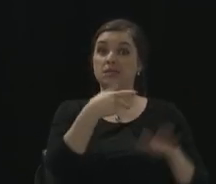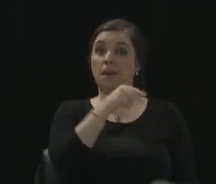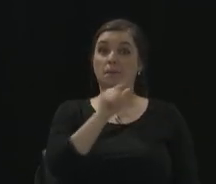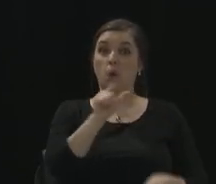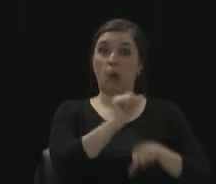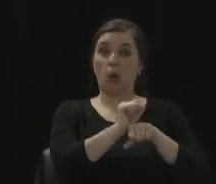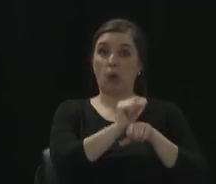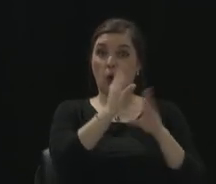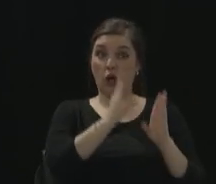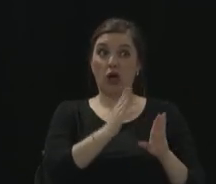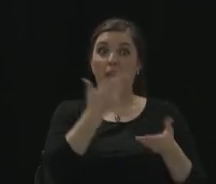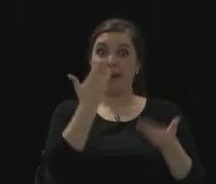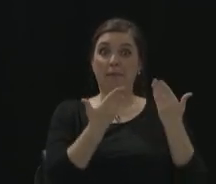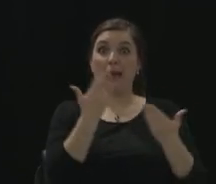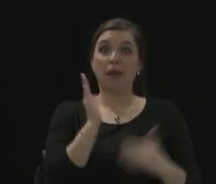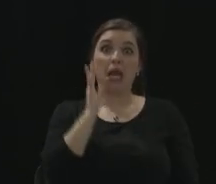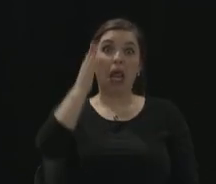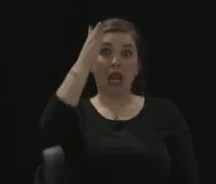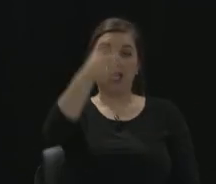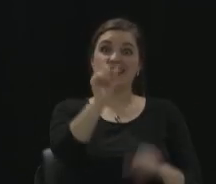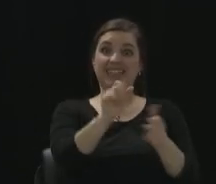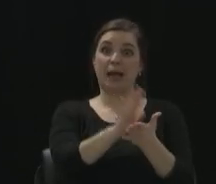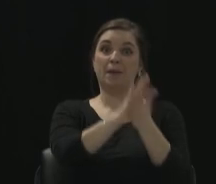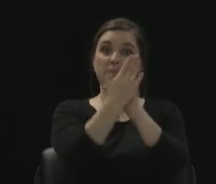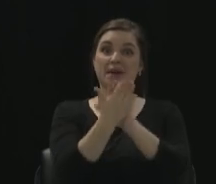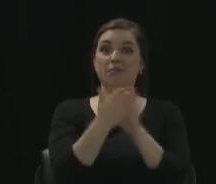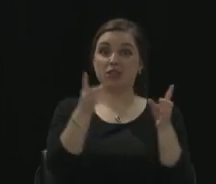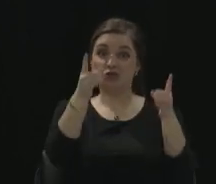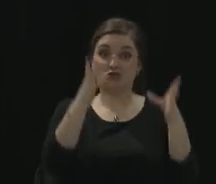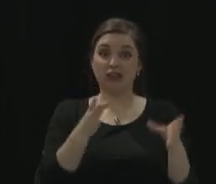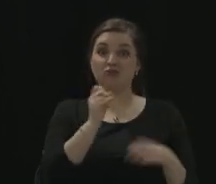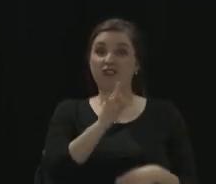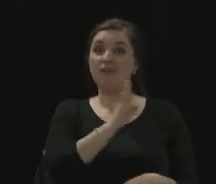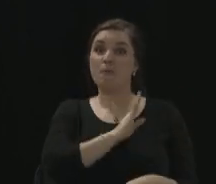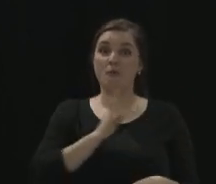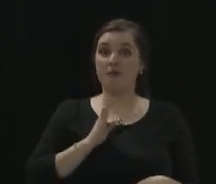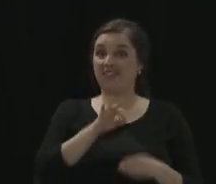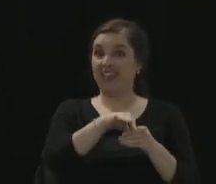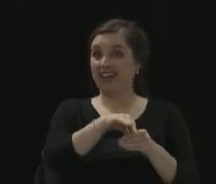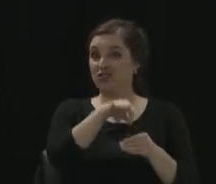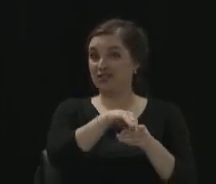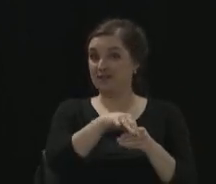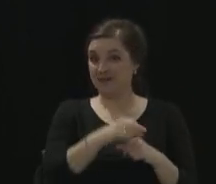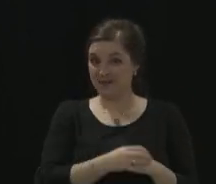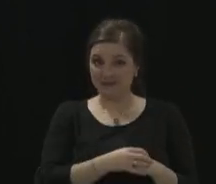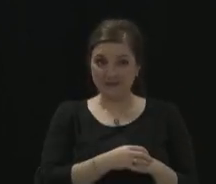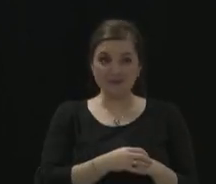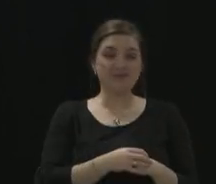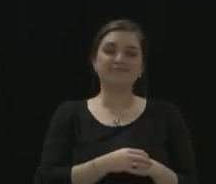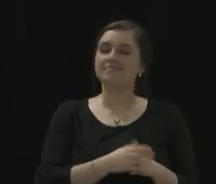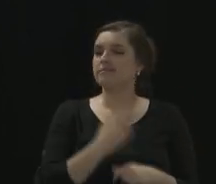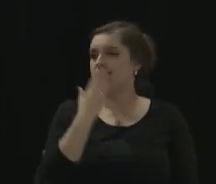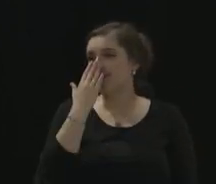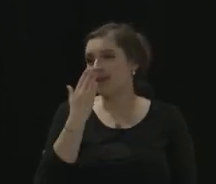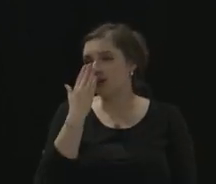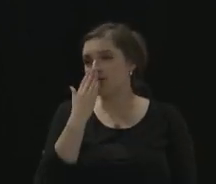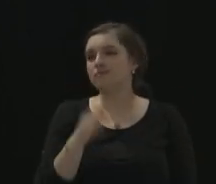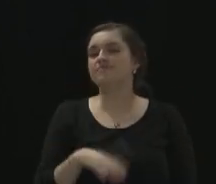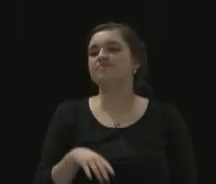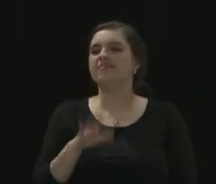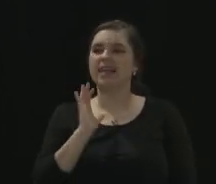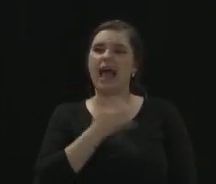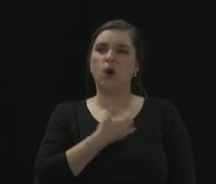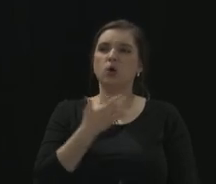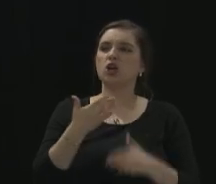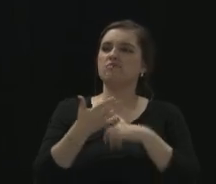day be director of the Board of Elections. Well, thank you so much, Jeff. We live in a democracy that at times can